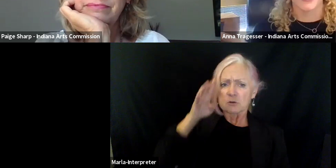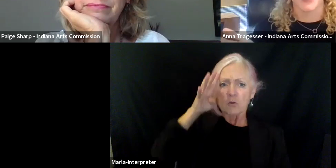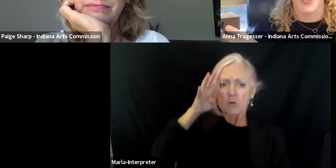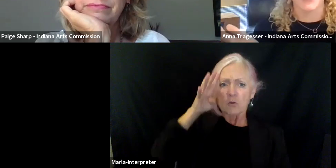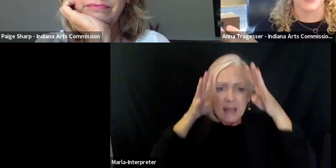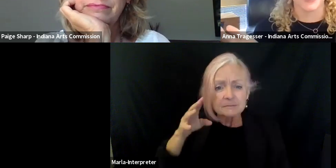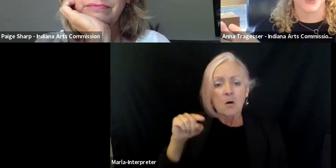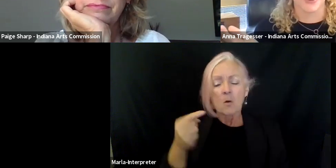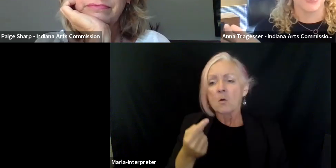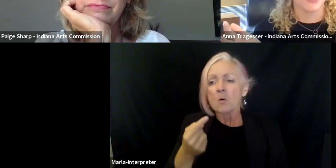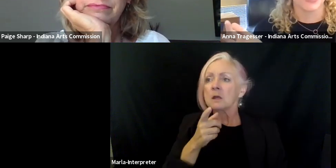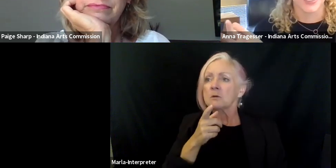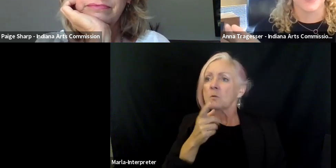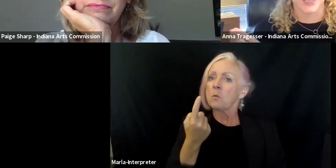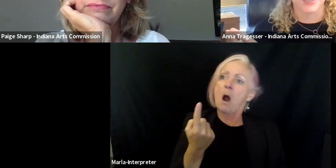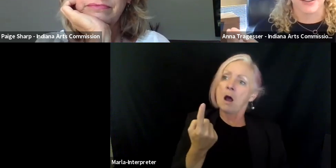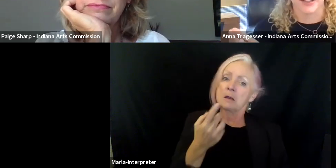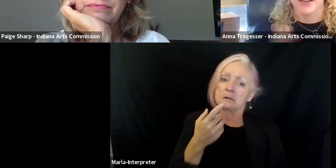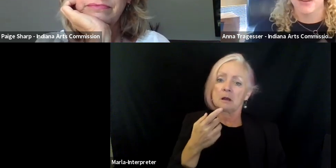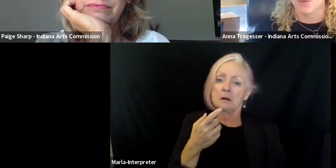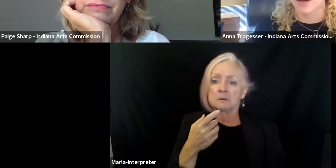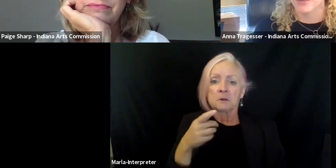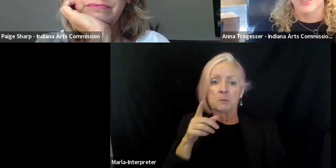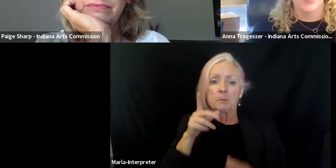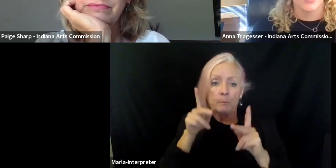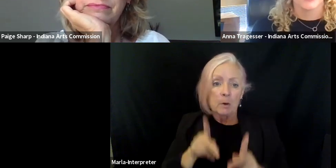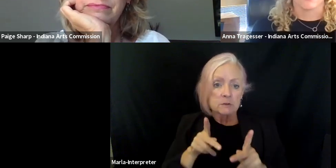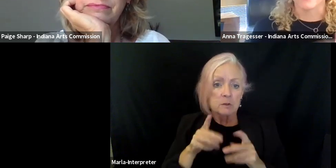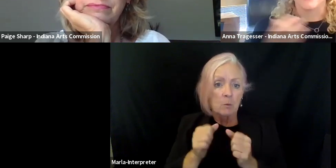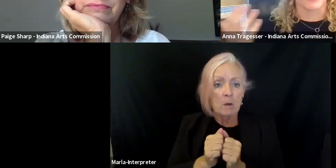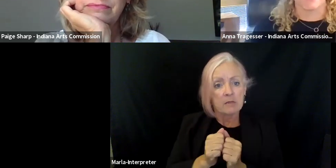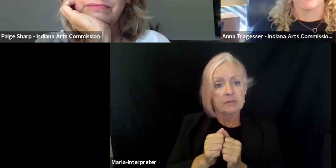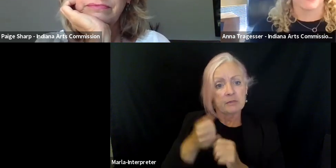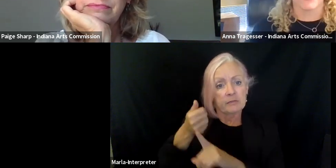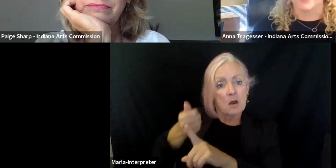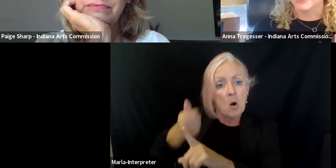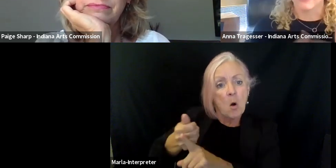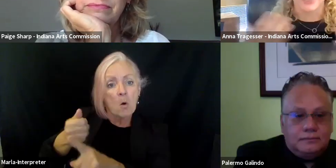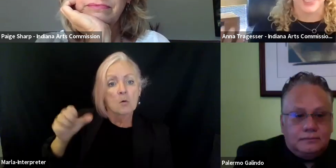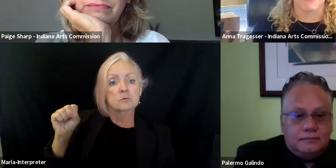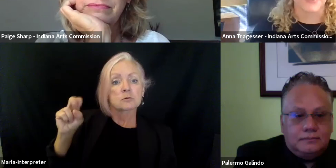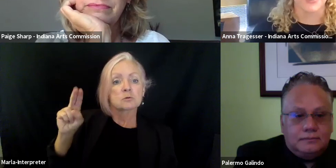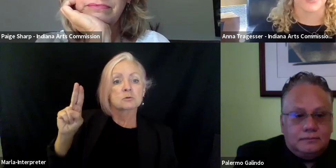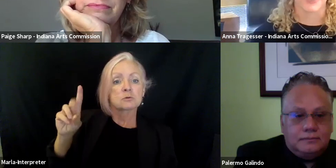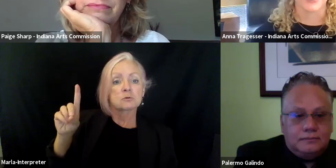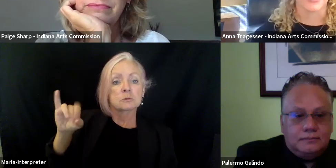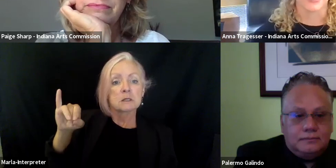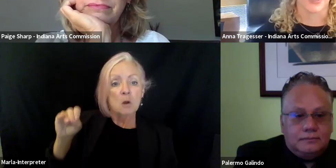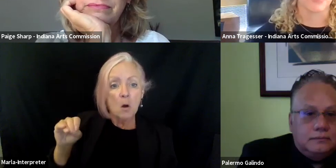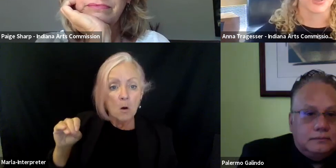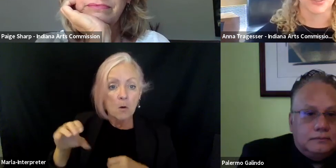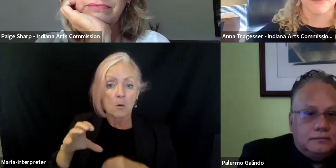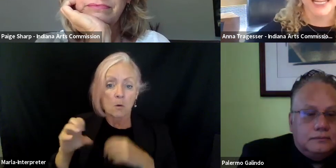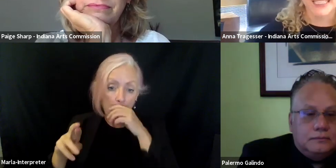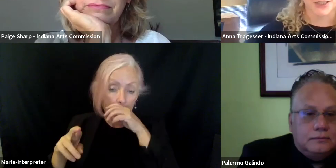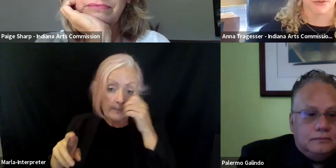the lucky artist that has a studio in the downtown area or, or the, the pavilion or the amphitheater that your,